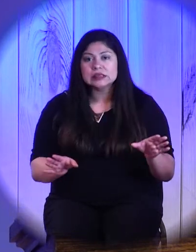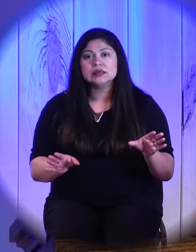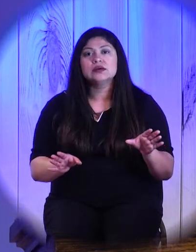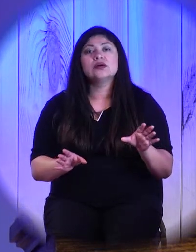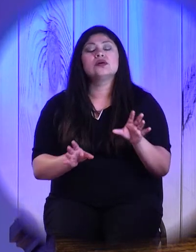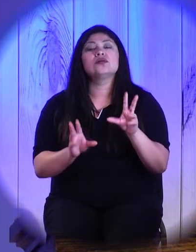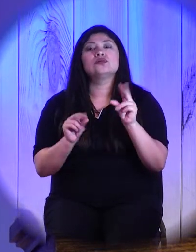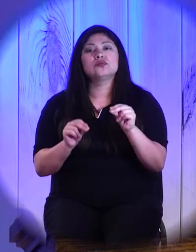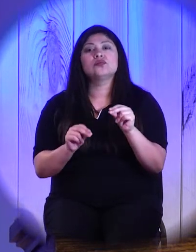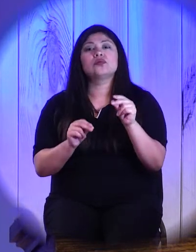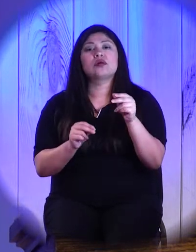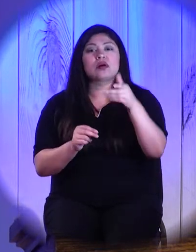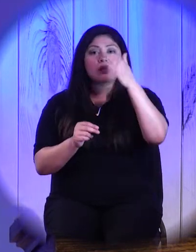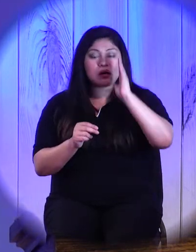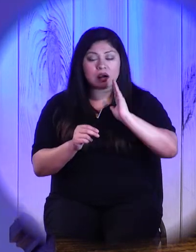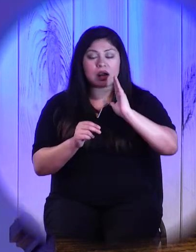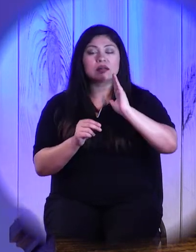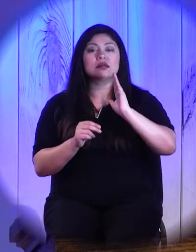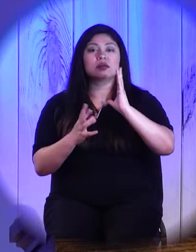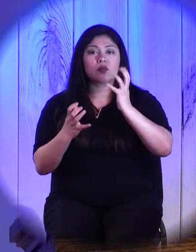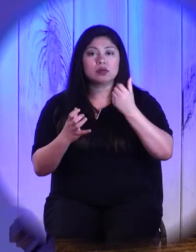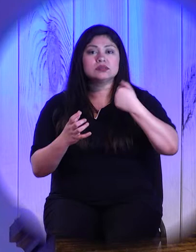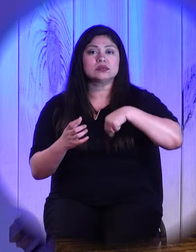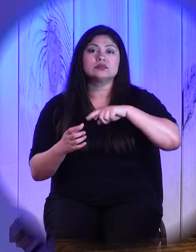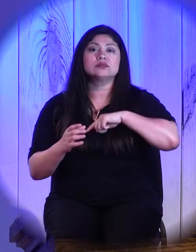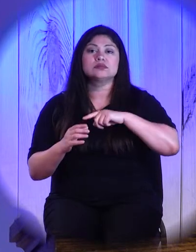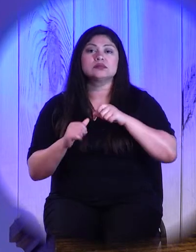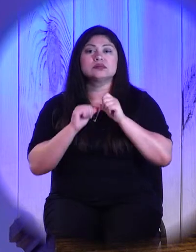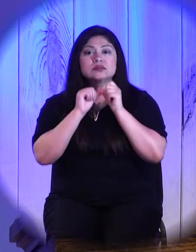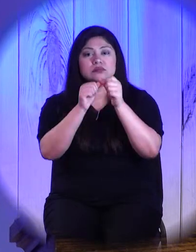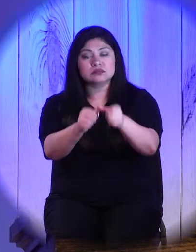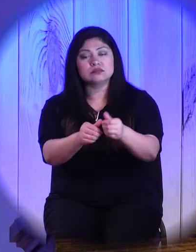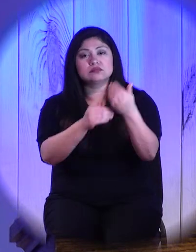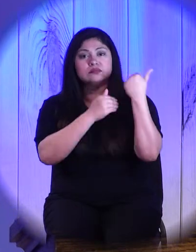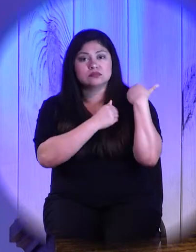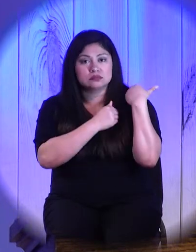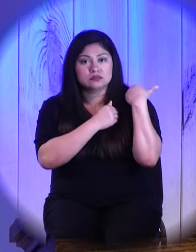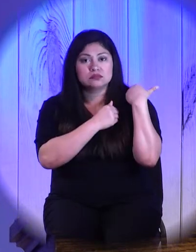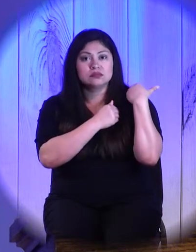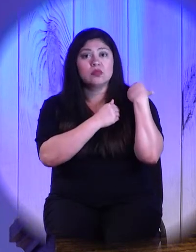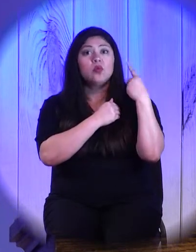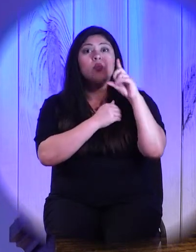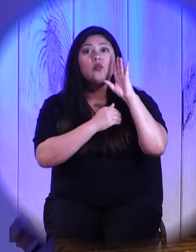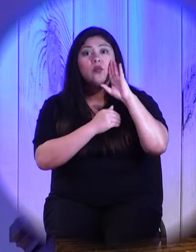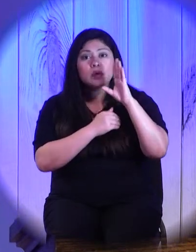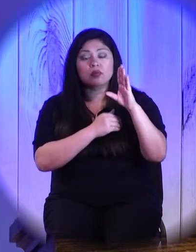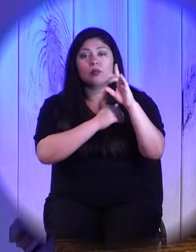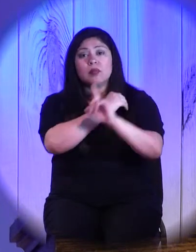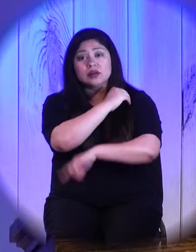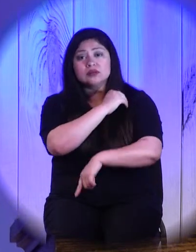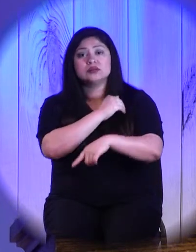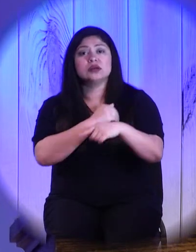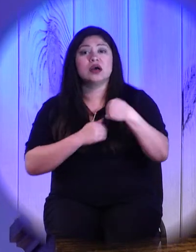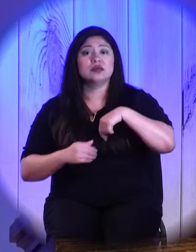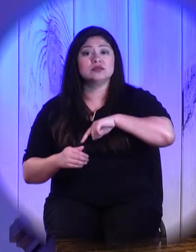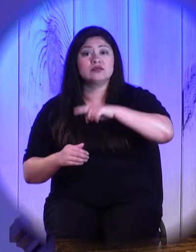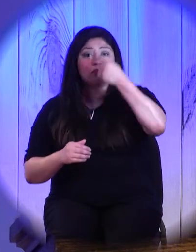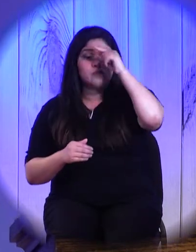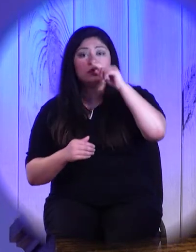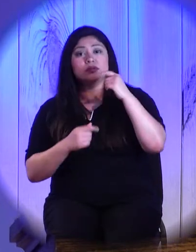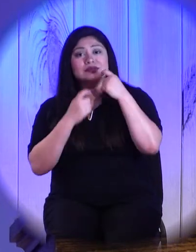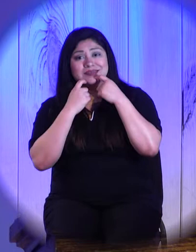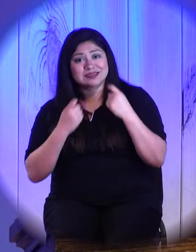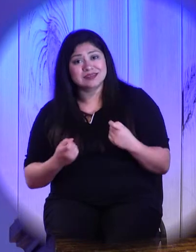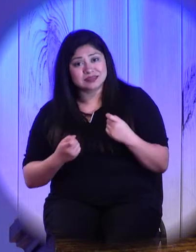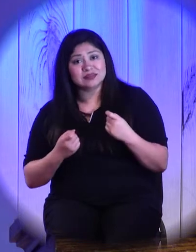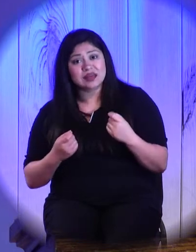for our sins. That is, he convicts us of our sins and he will punish us for our sins unless we repent and turn to him. So there is a